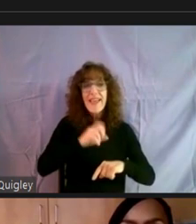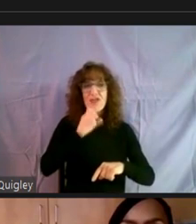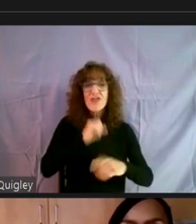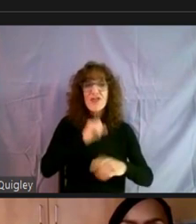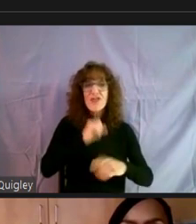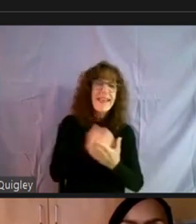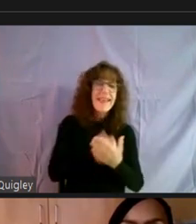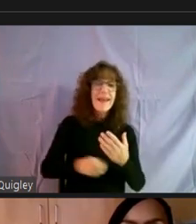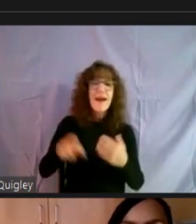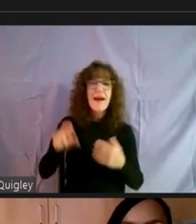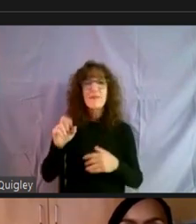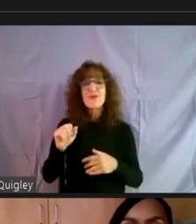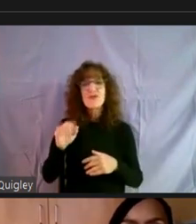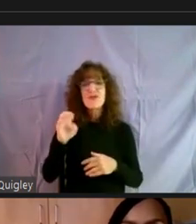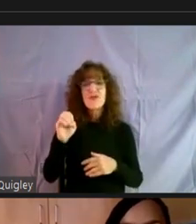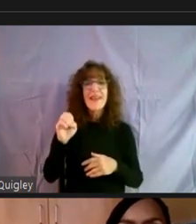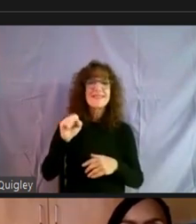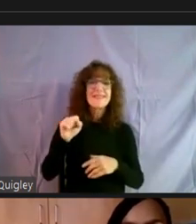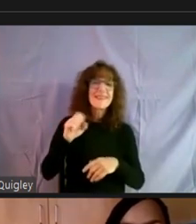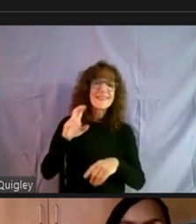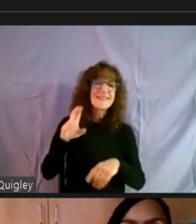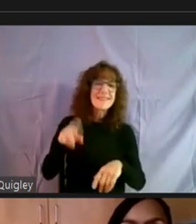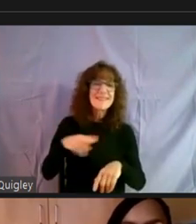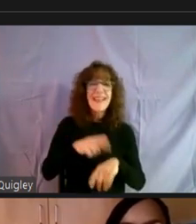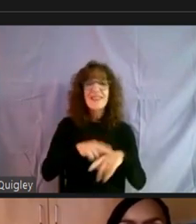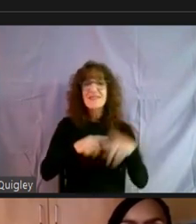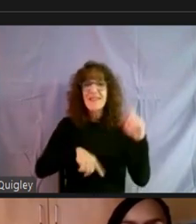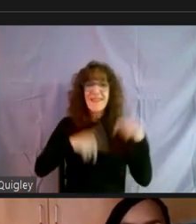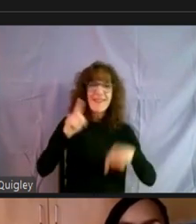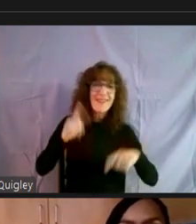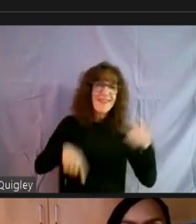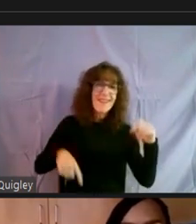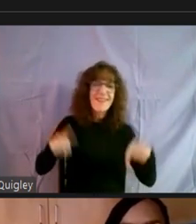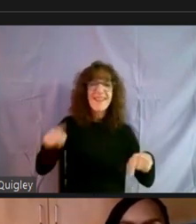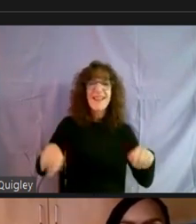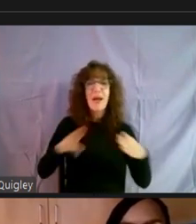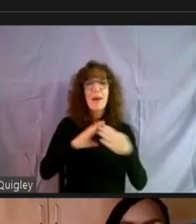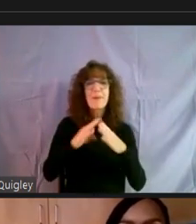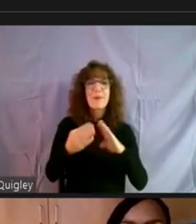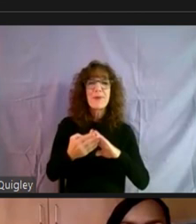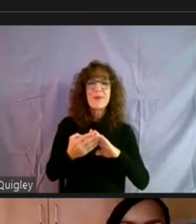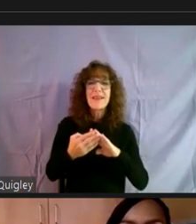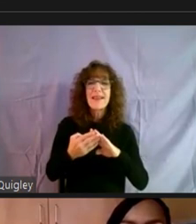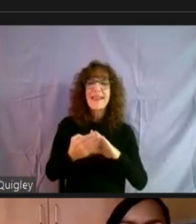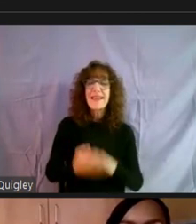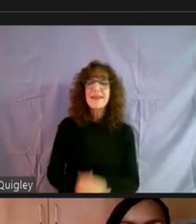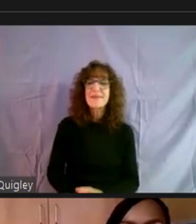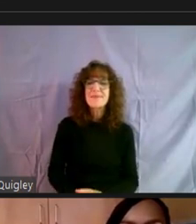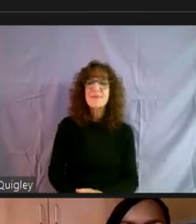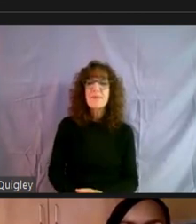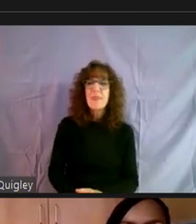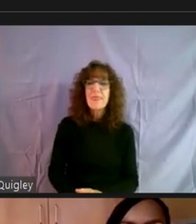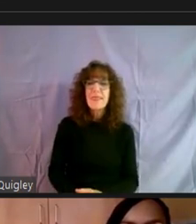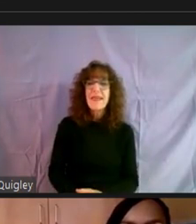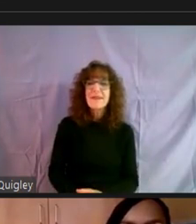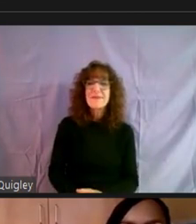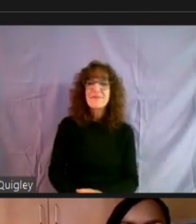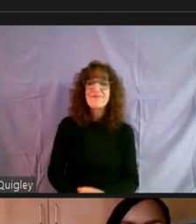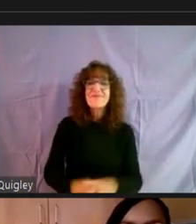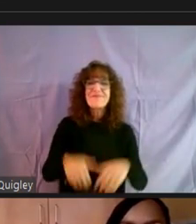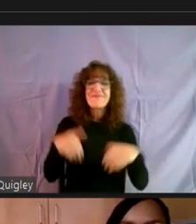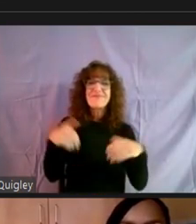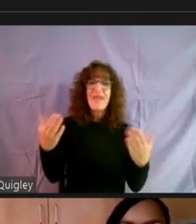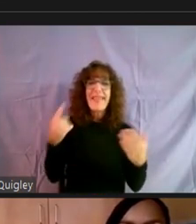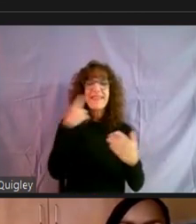races and nationalities and a diverse community. Um, well, I think that